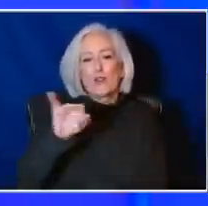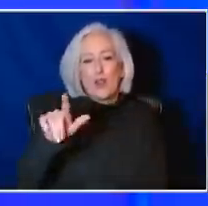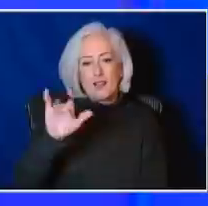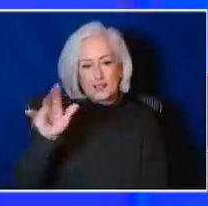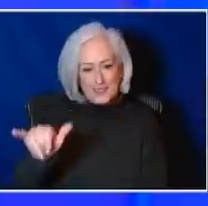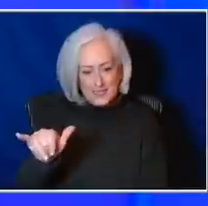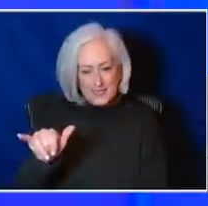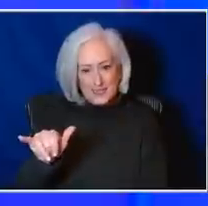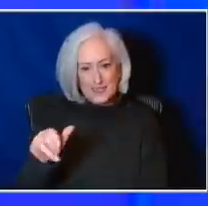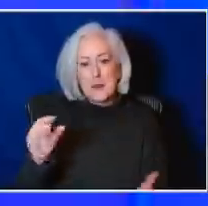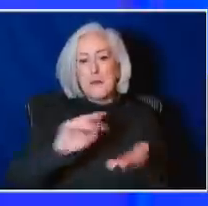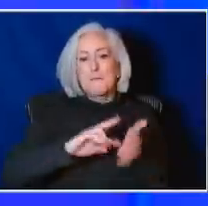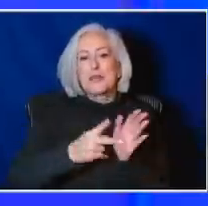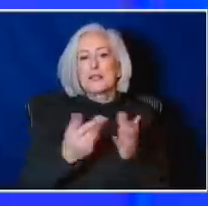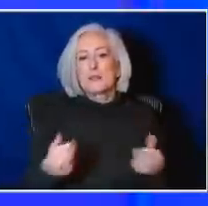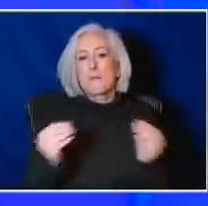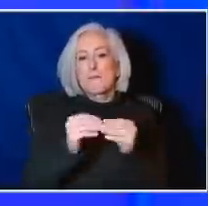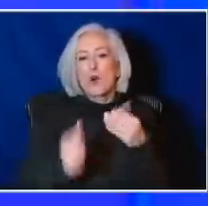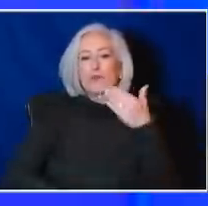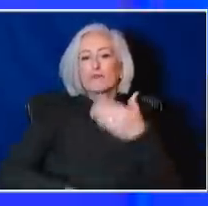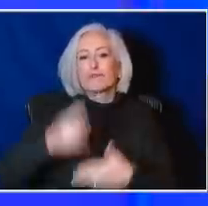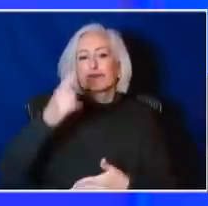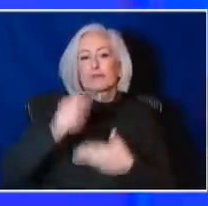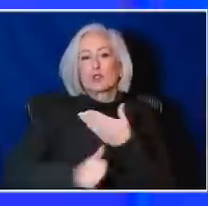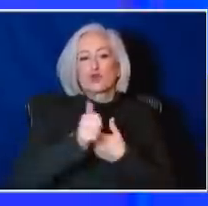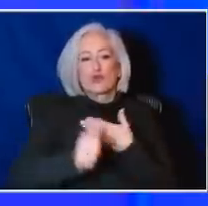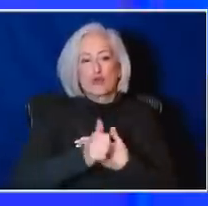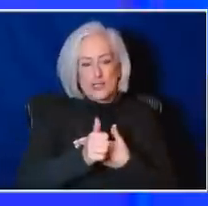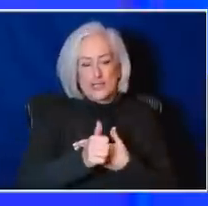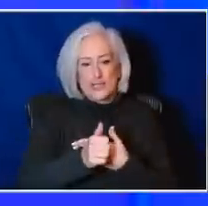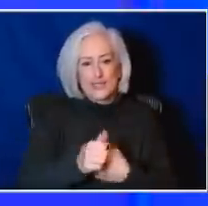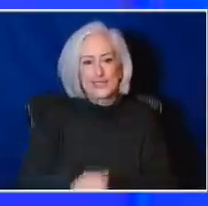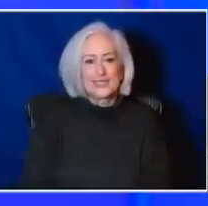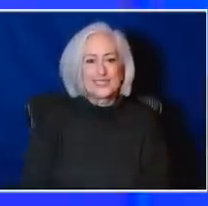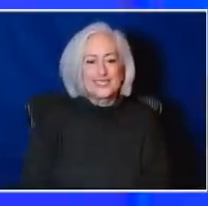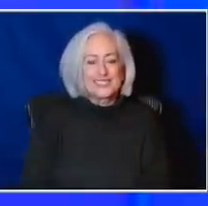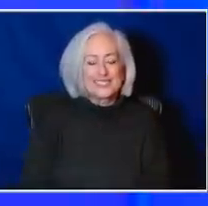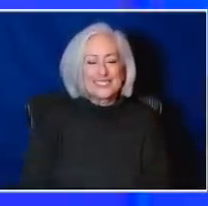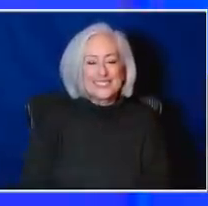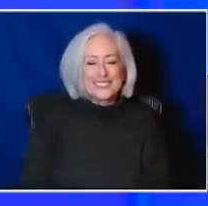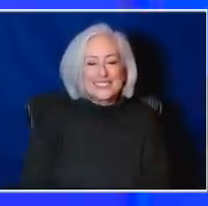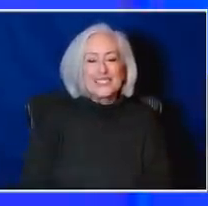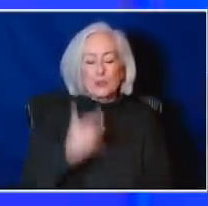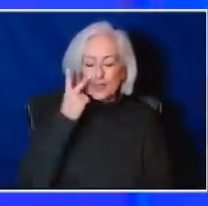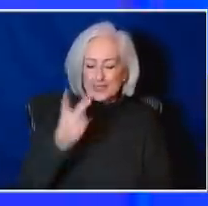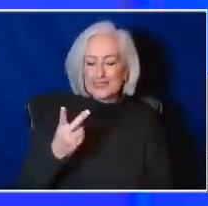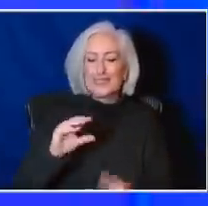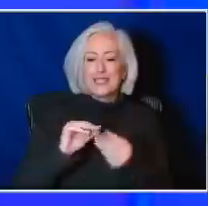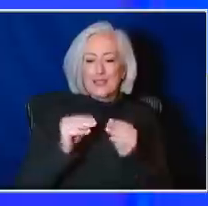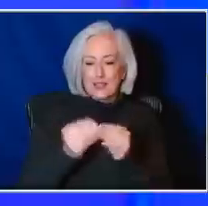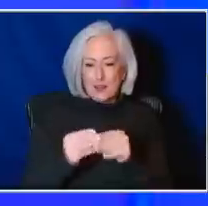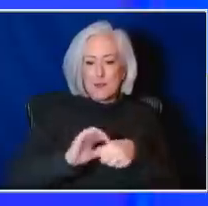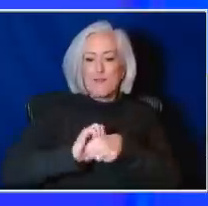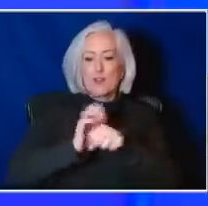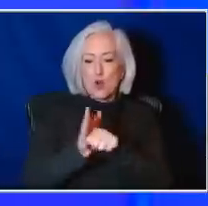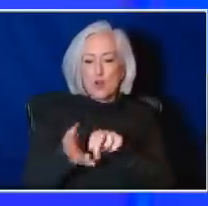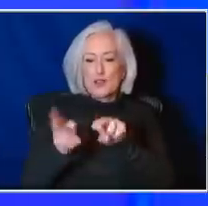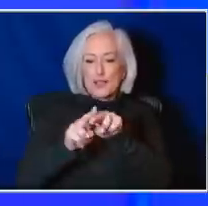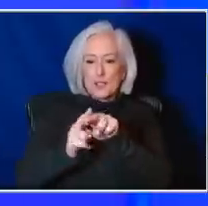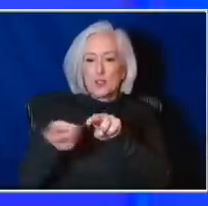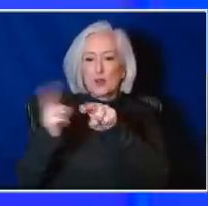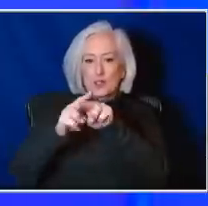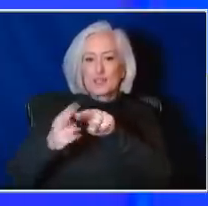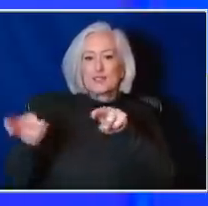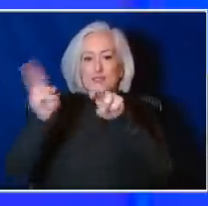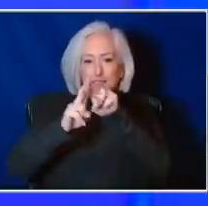risk again because they're going to have increased risk. You know, as the as the numbers rise in the community, the numbers then always we've